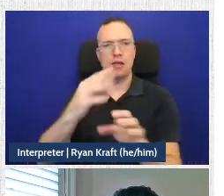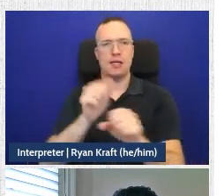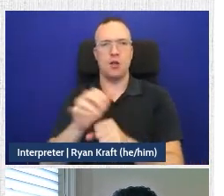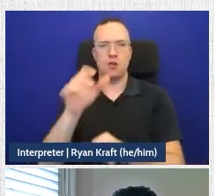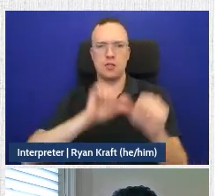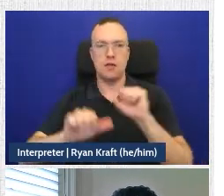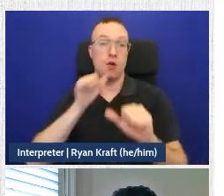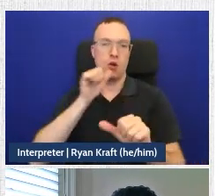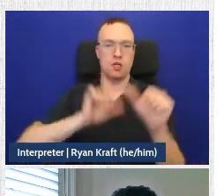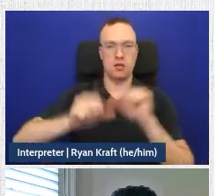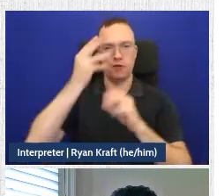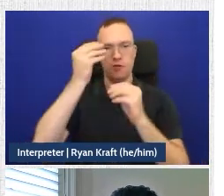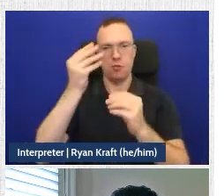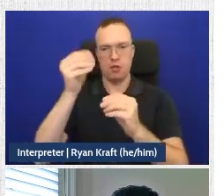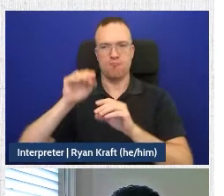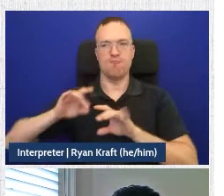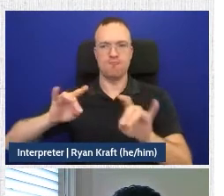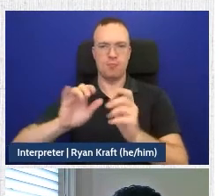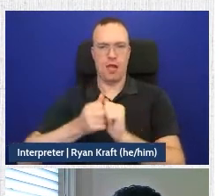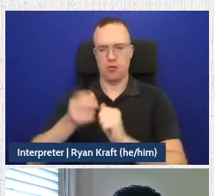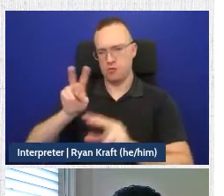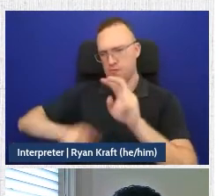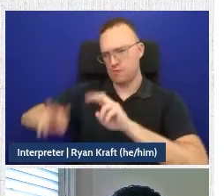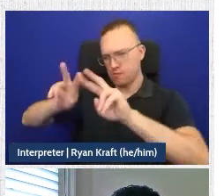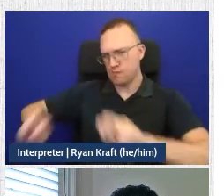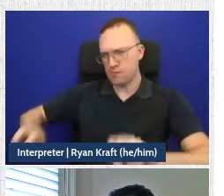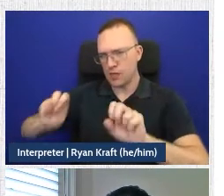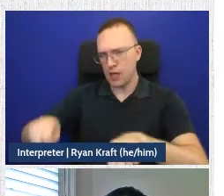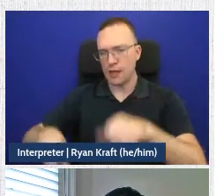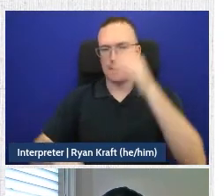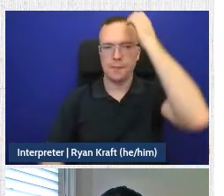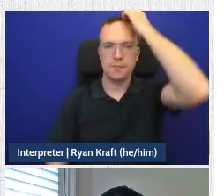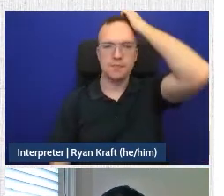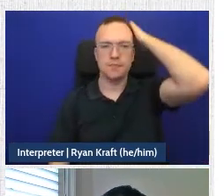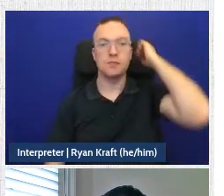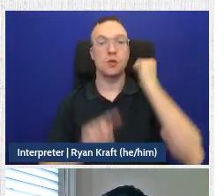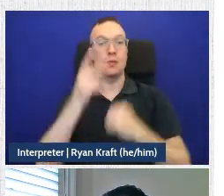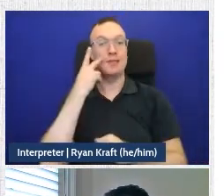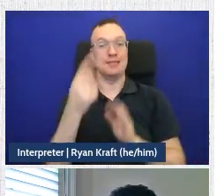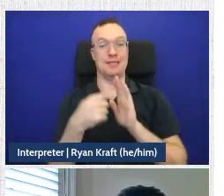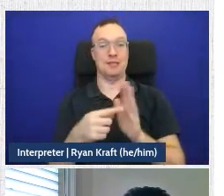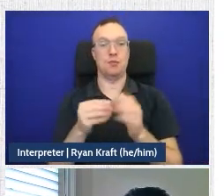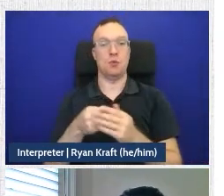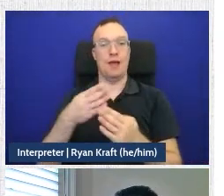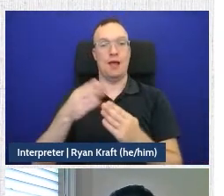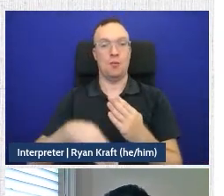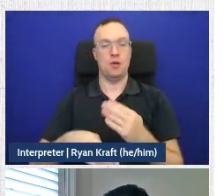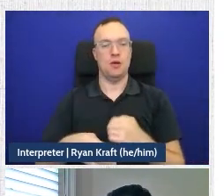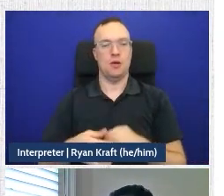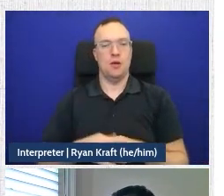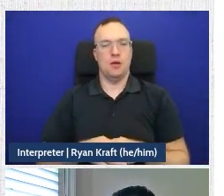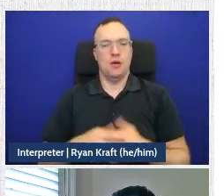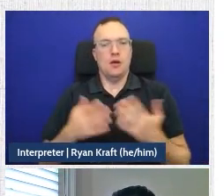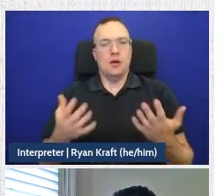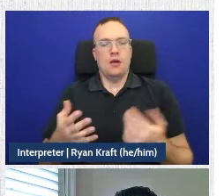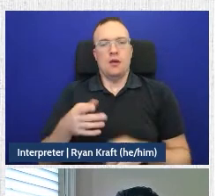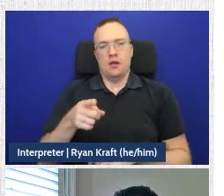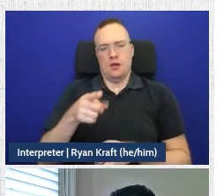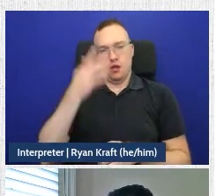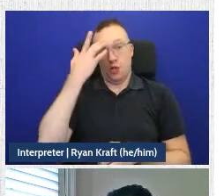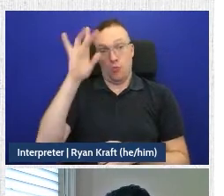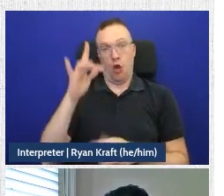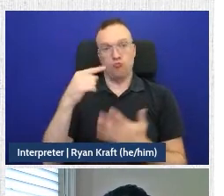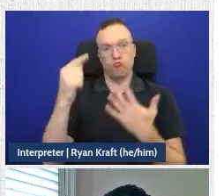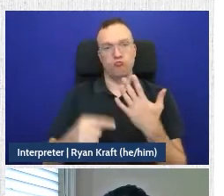non-scientific information. Moving forward, you'll see an example of our output. And so this is really where like the smart features and the